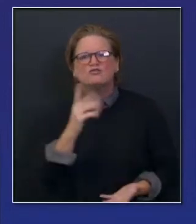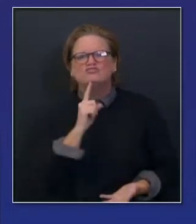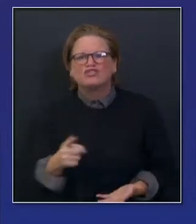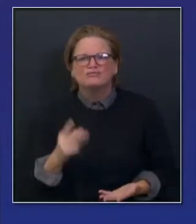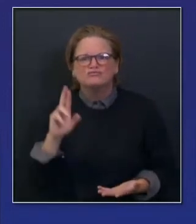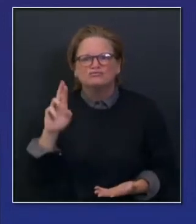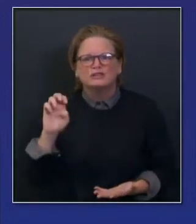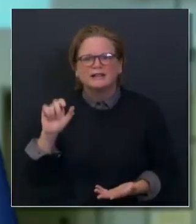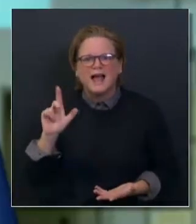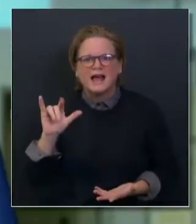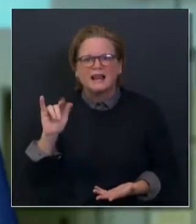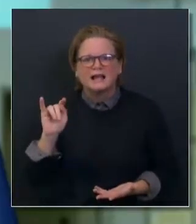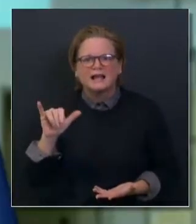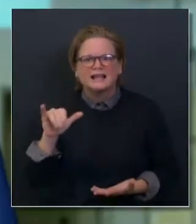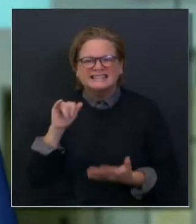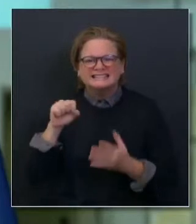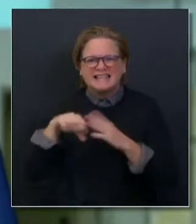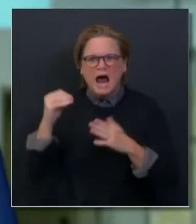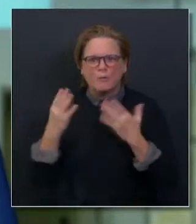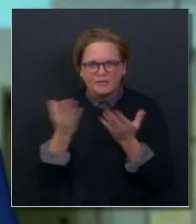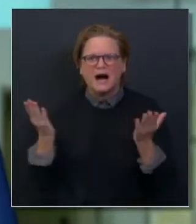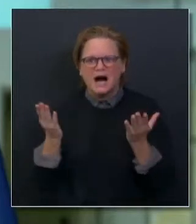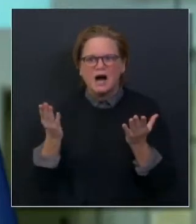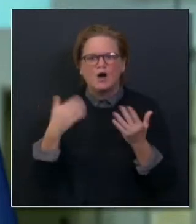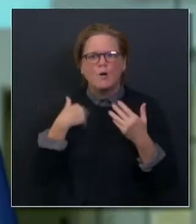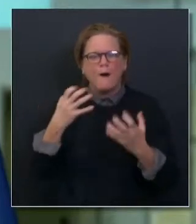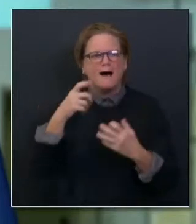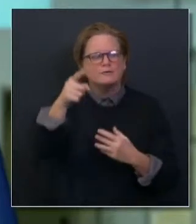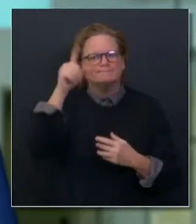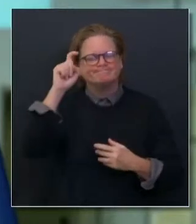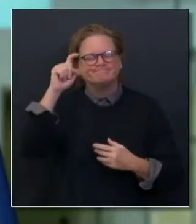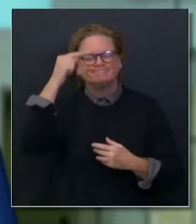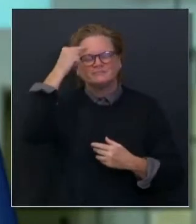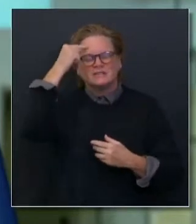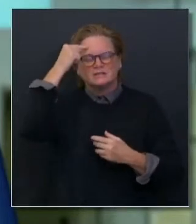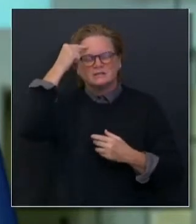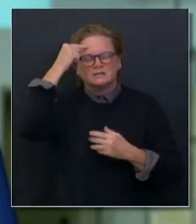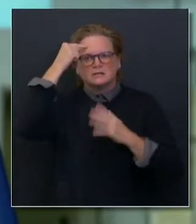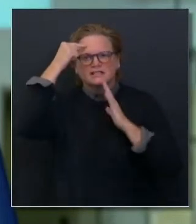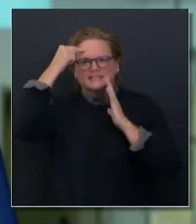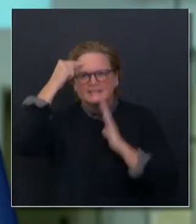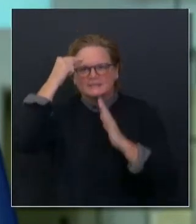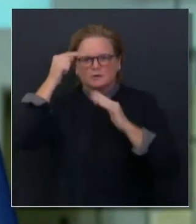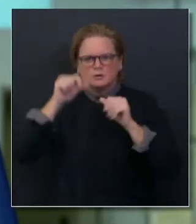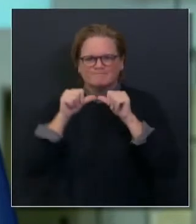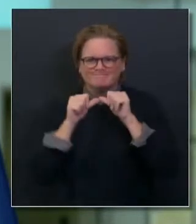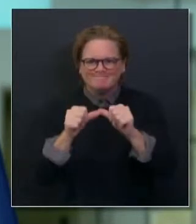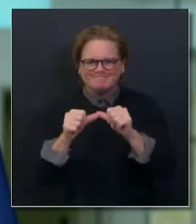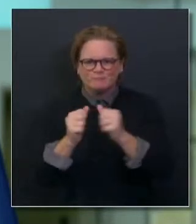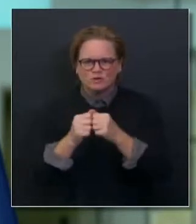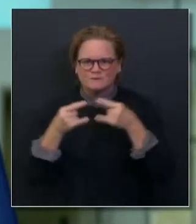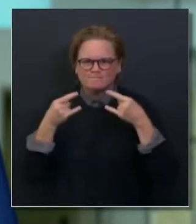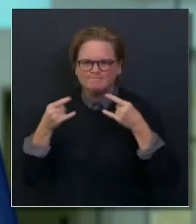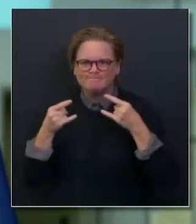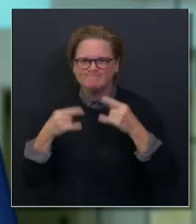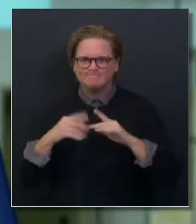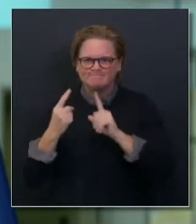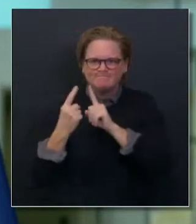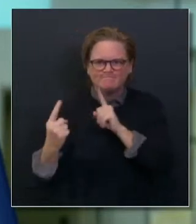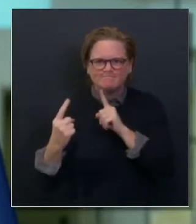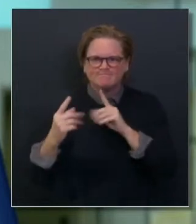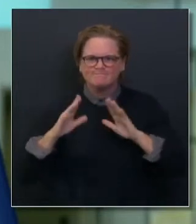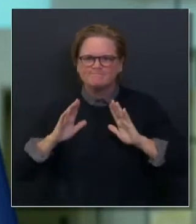be mindful of where we are in this current journey together to the vaccine.